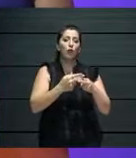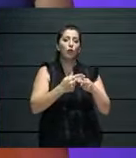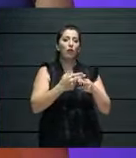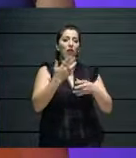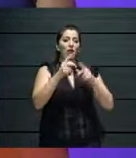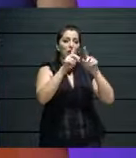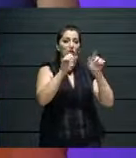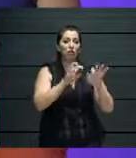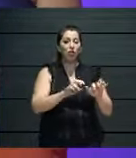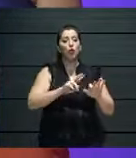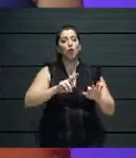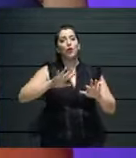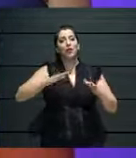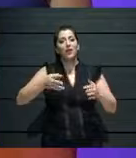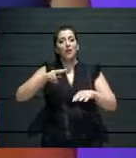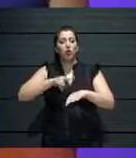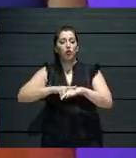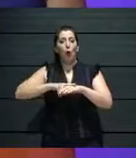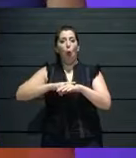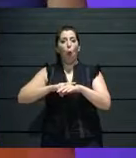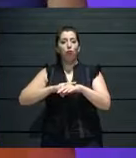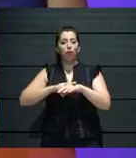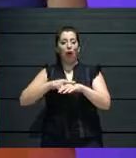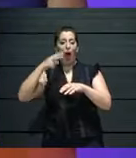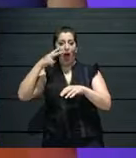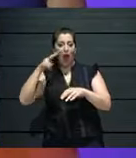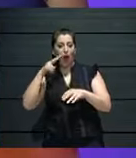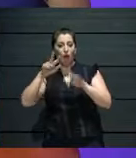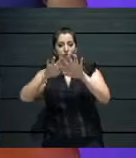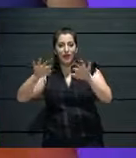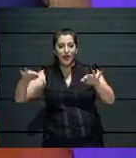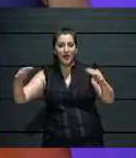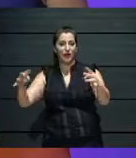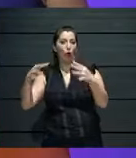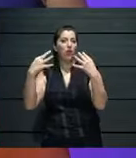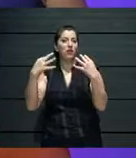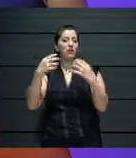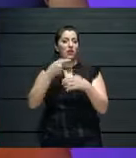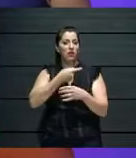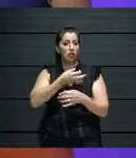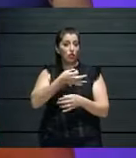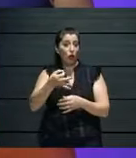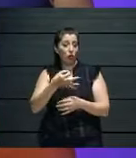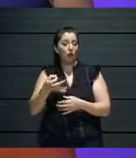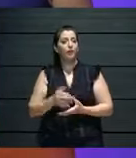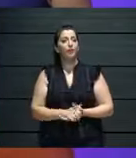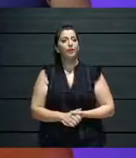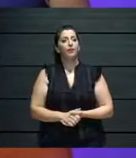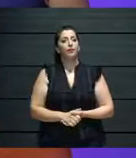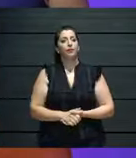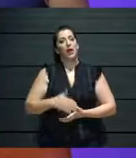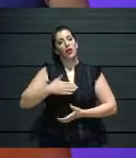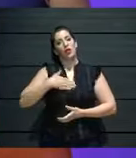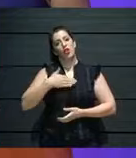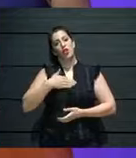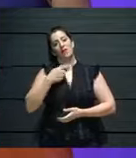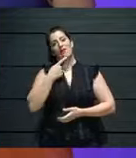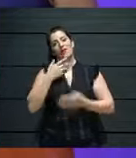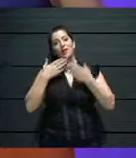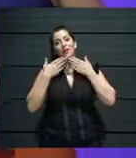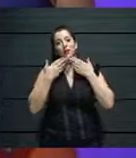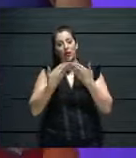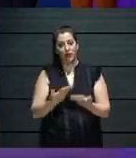audiences. Thank you. Thank you very much, Stephanie, for that. I would like to thank Arts Council Malta, Albert,